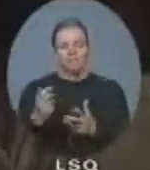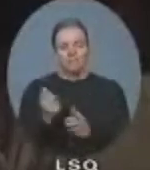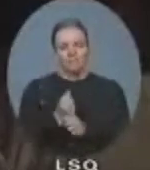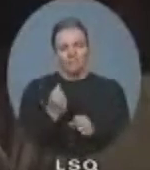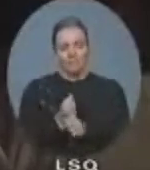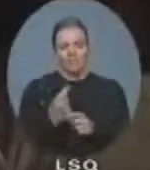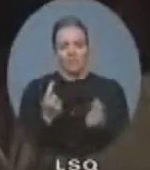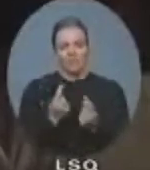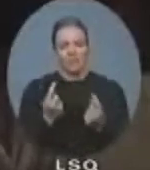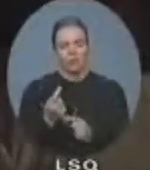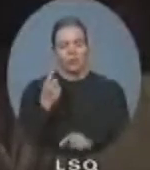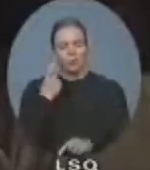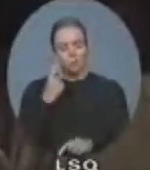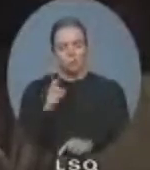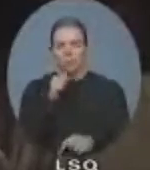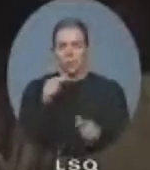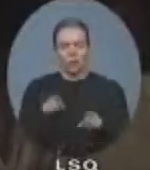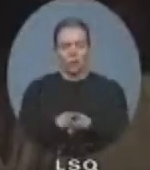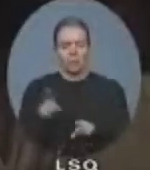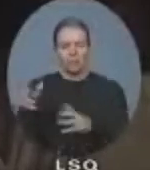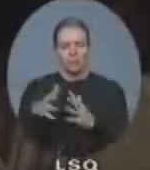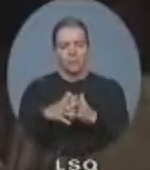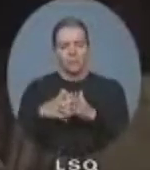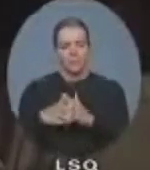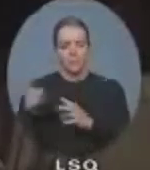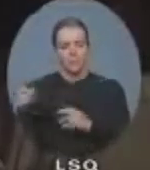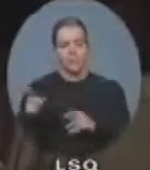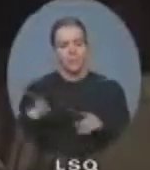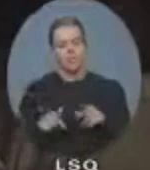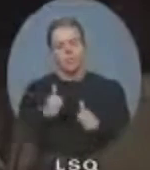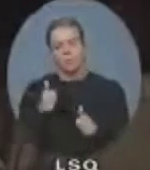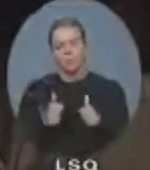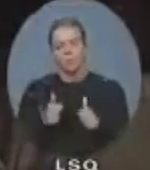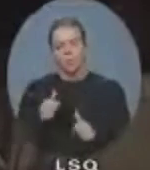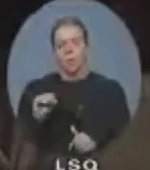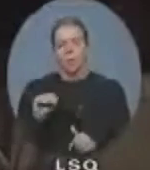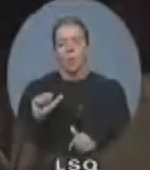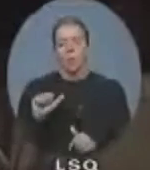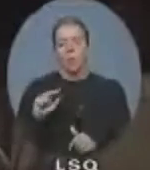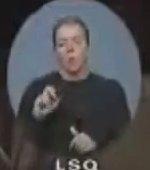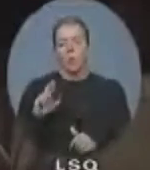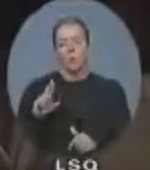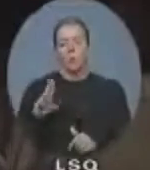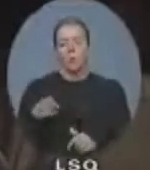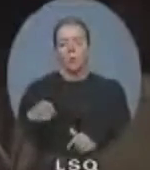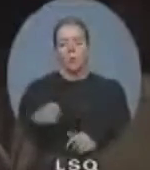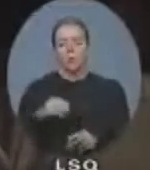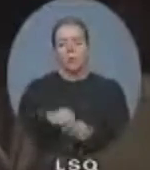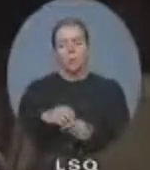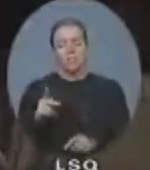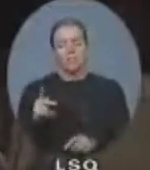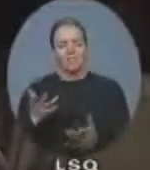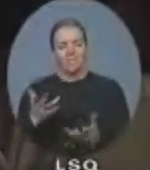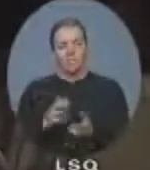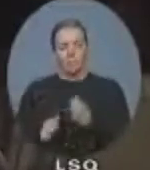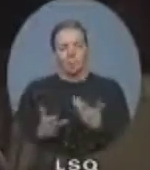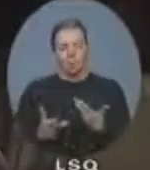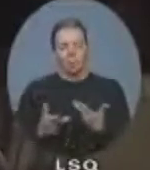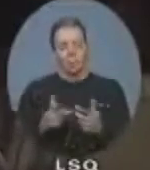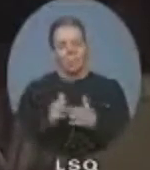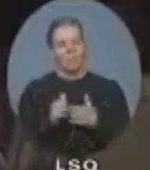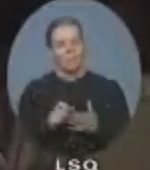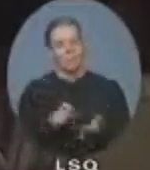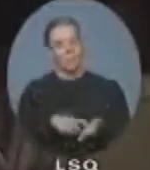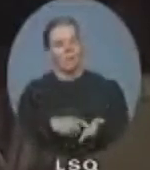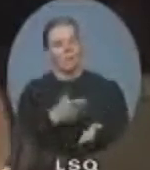Coast Cod. When is this government going to show leadership, real leadership and get serious about research and ensure the sustainability of